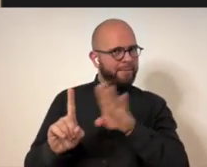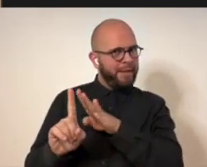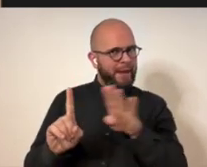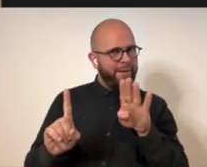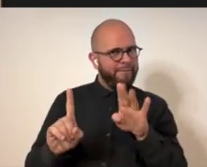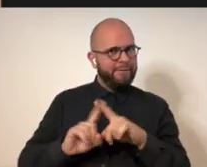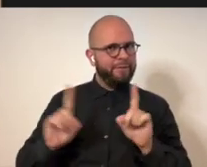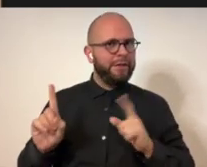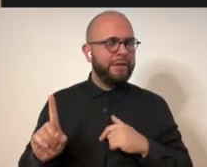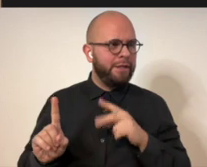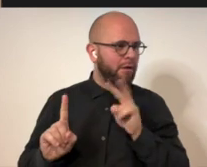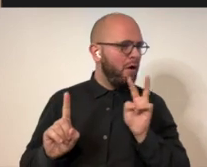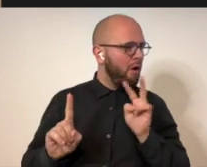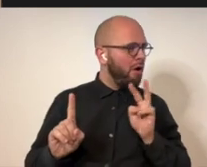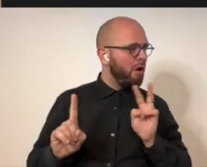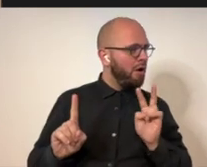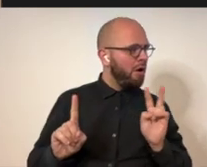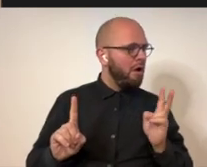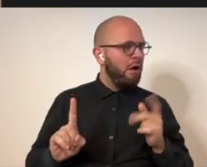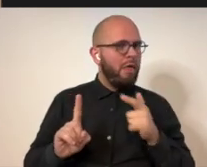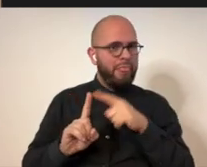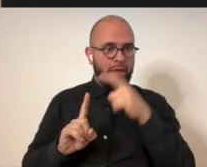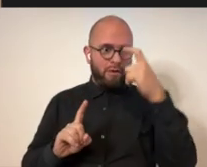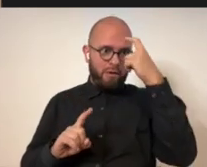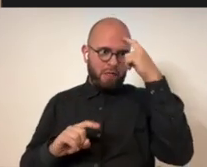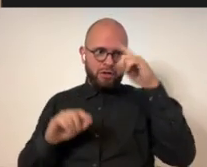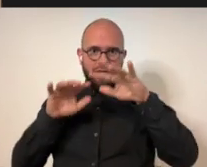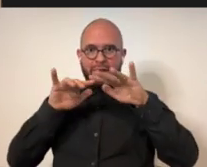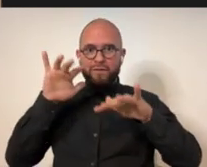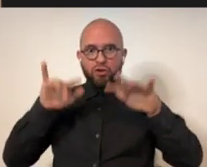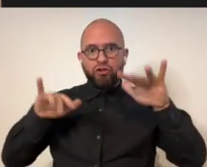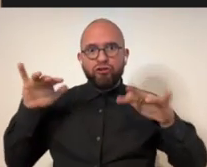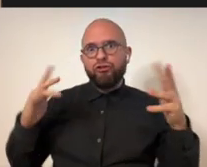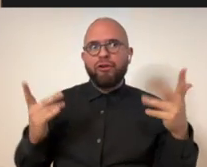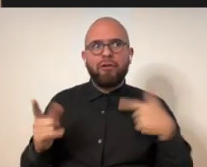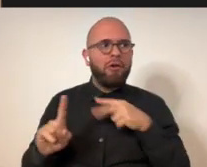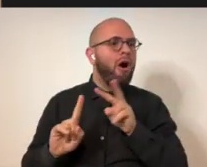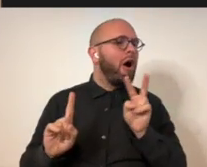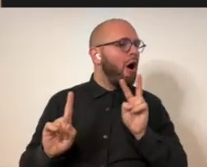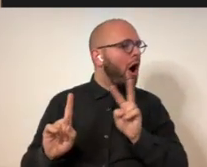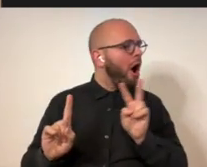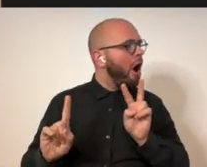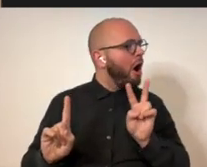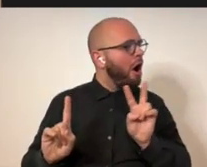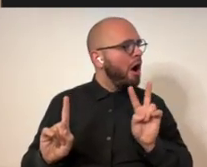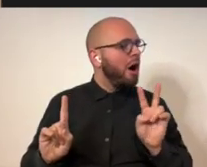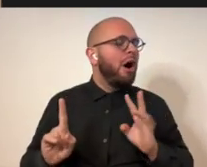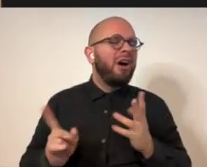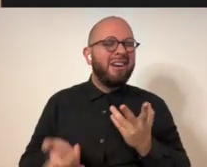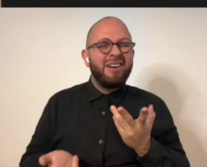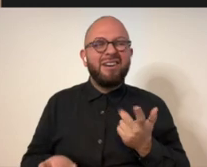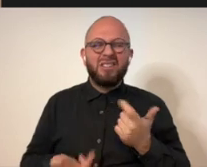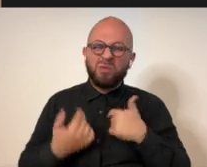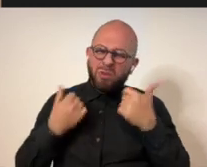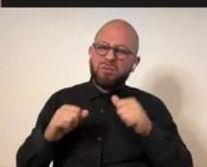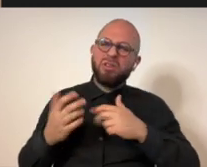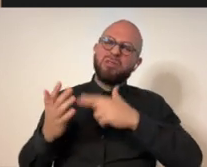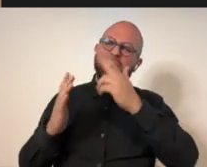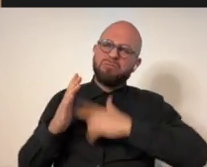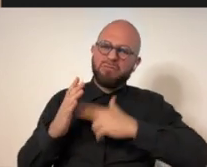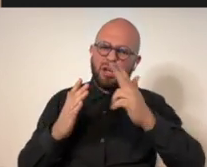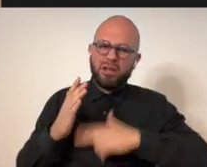we don't want to look at that. We don't want to look at people who behave differently or neurologically divergent.